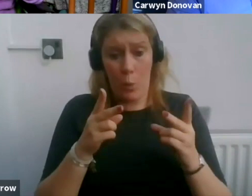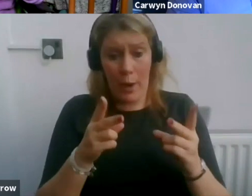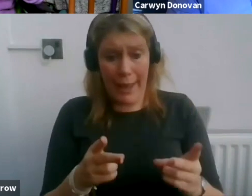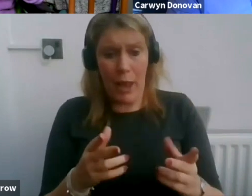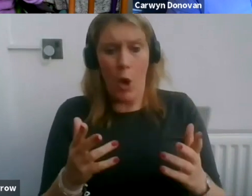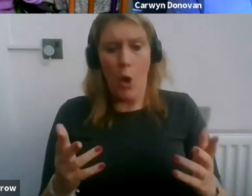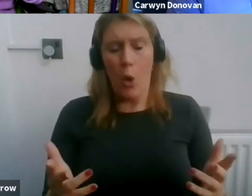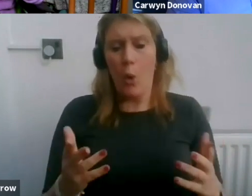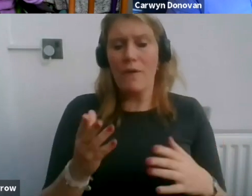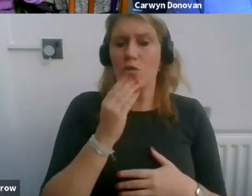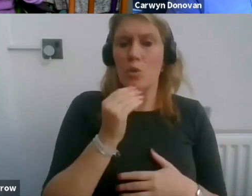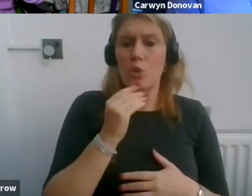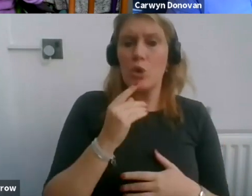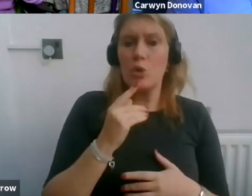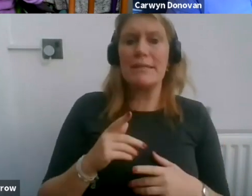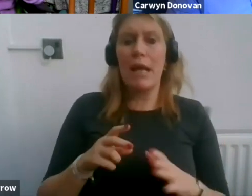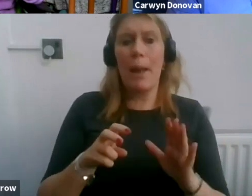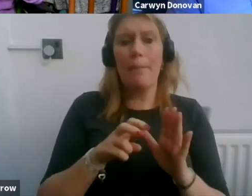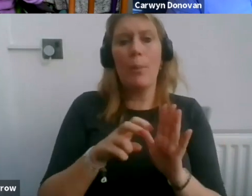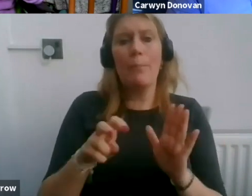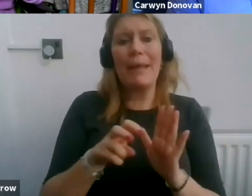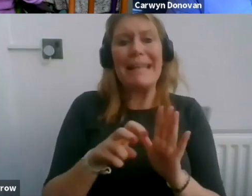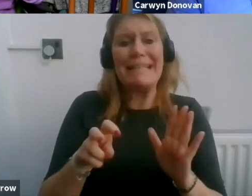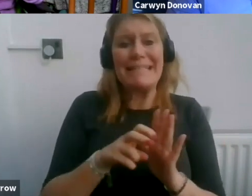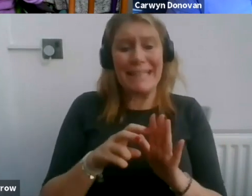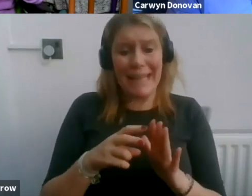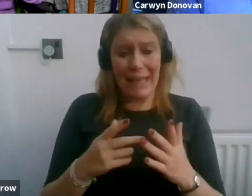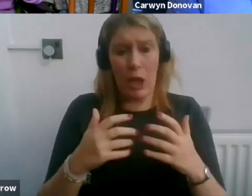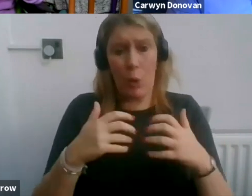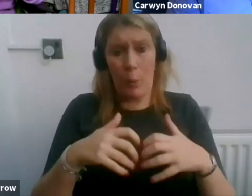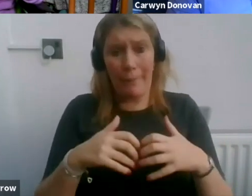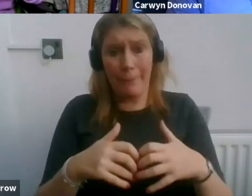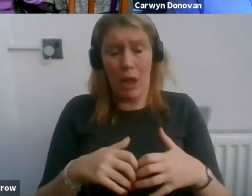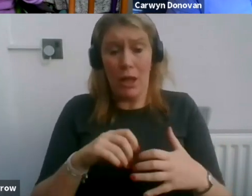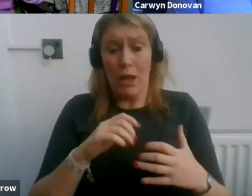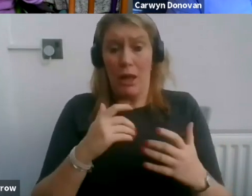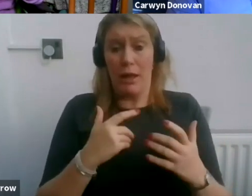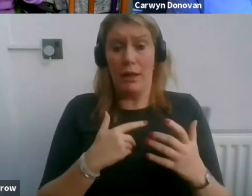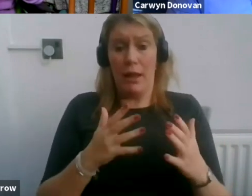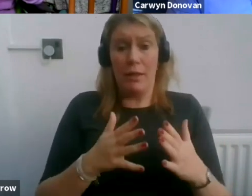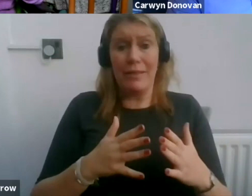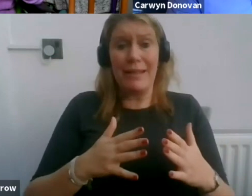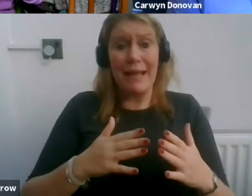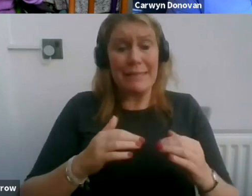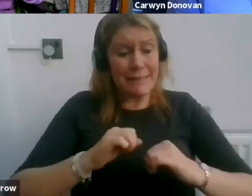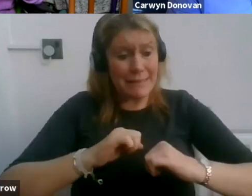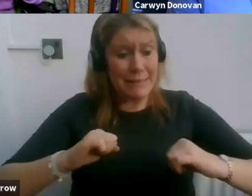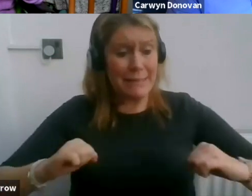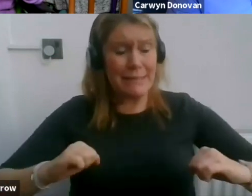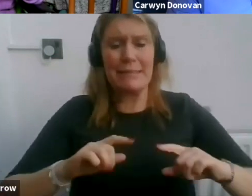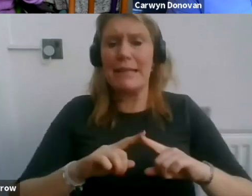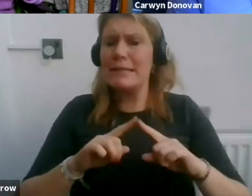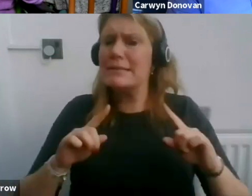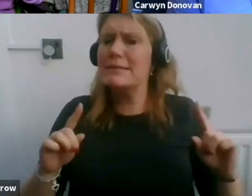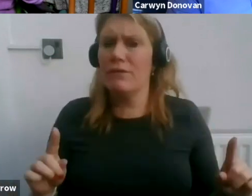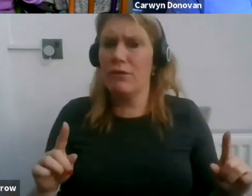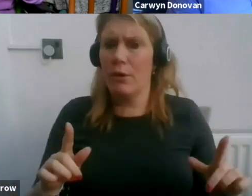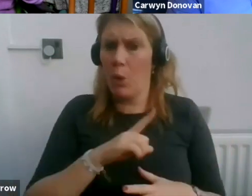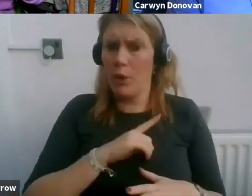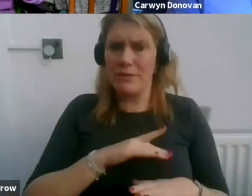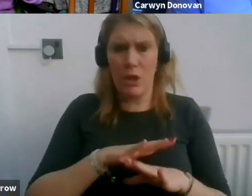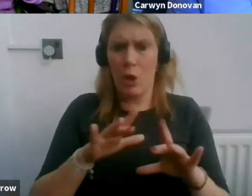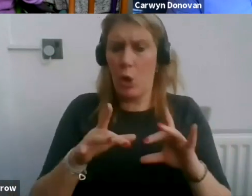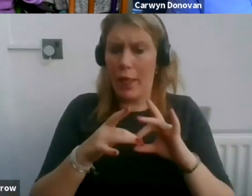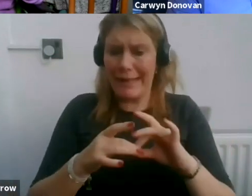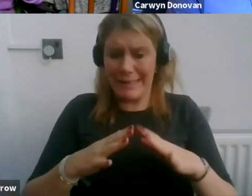aid and because of the one-way systems all of the distances have been extended? Again, that's nothing to do with health anyway.